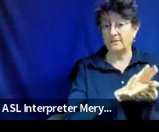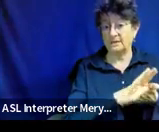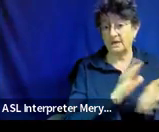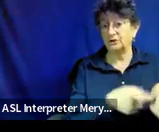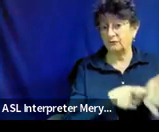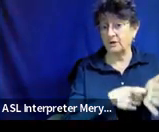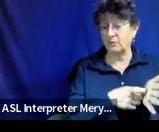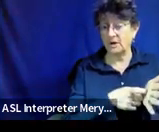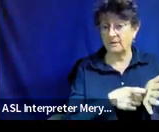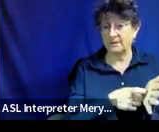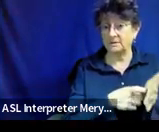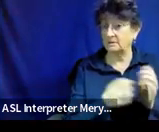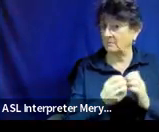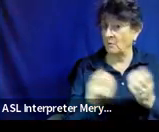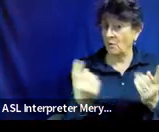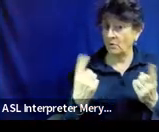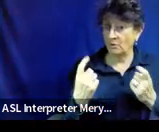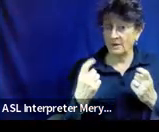All right. Any other questions?